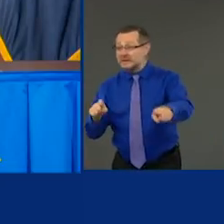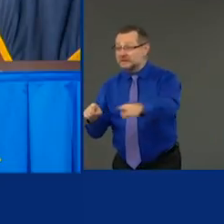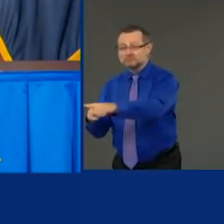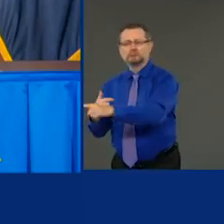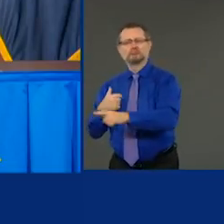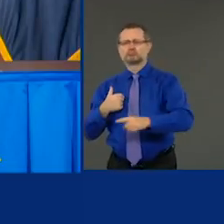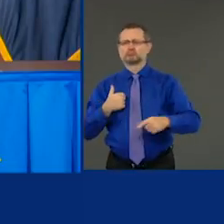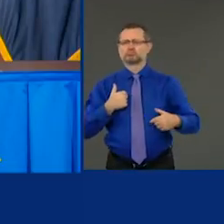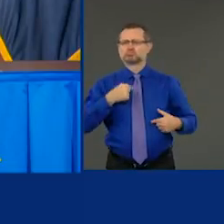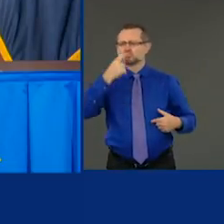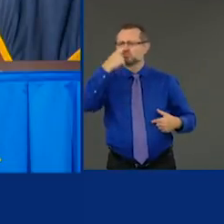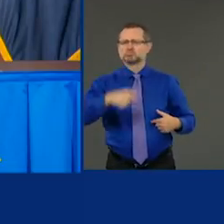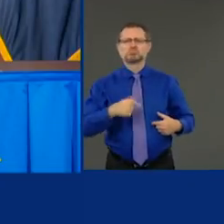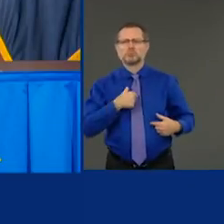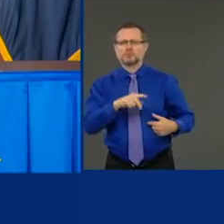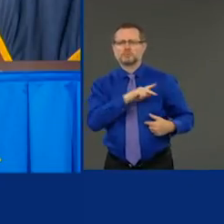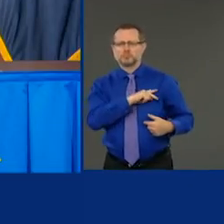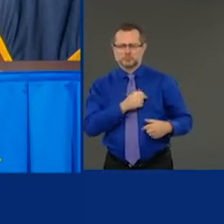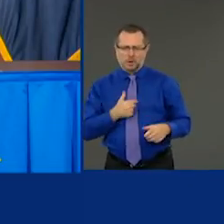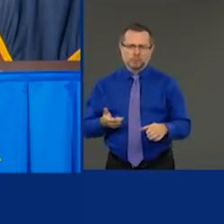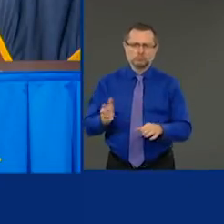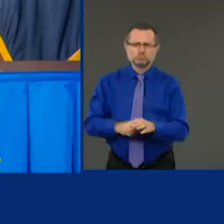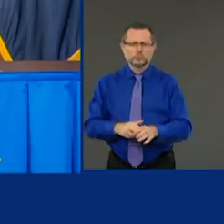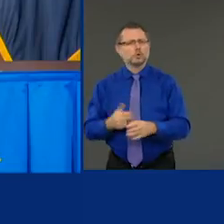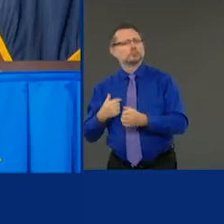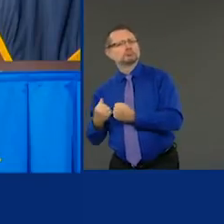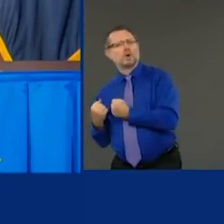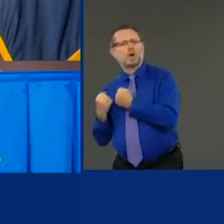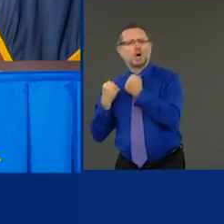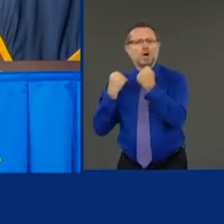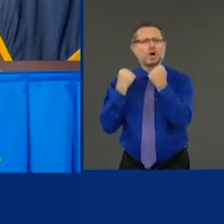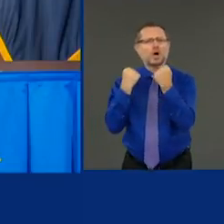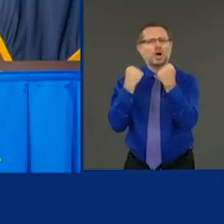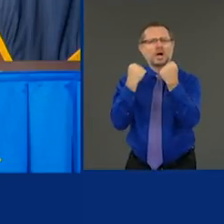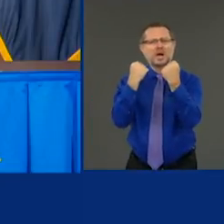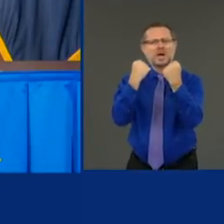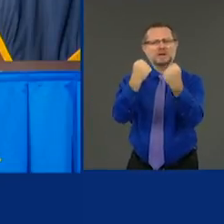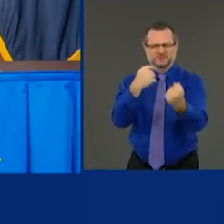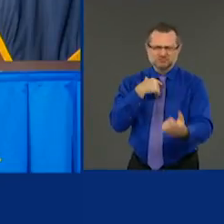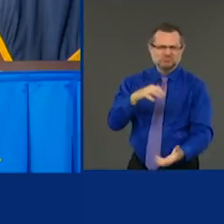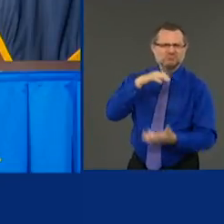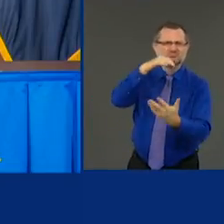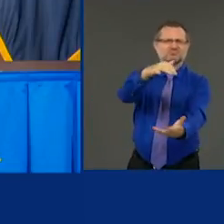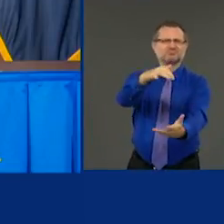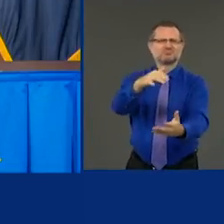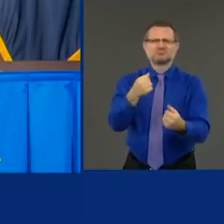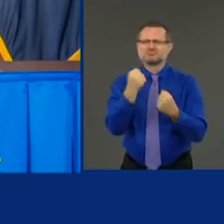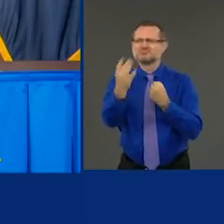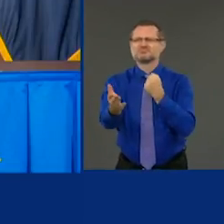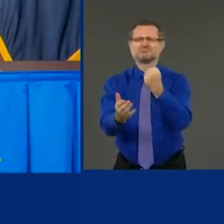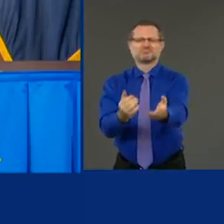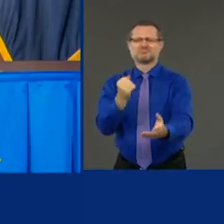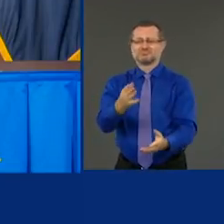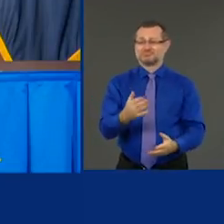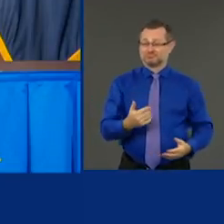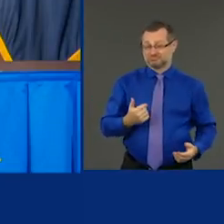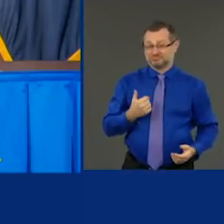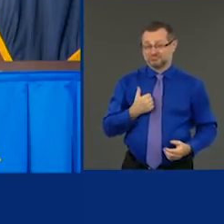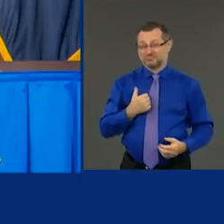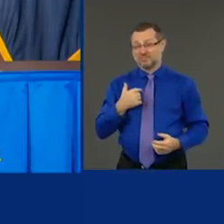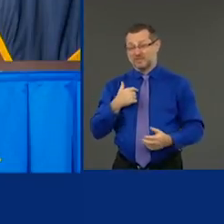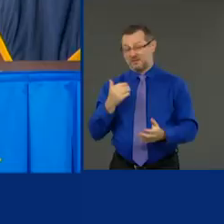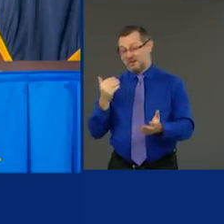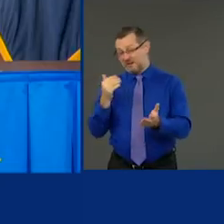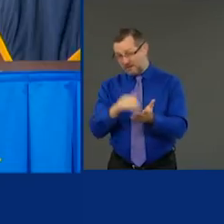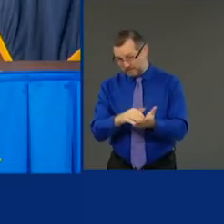personally and provide them with assistance. Uh, again, that was, uh, a promise to